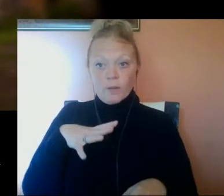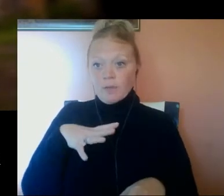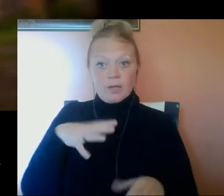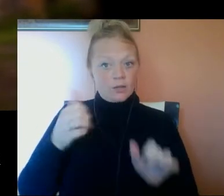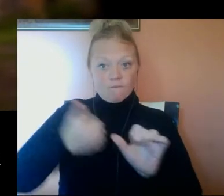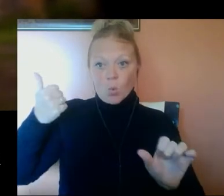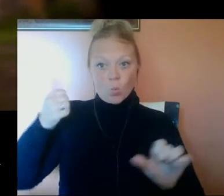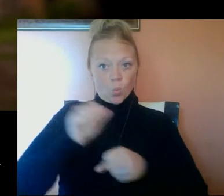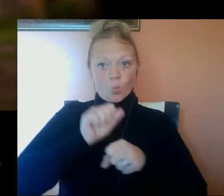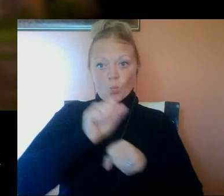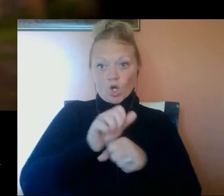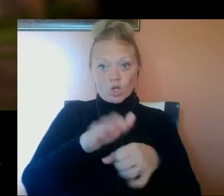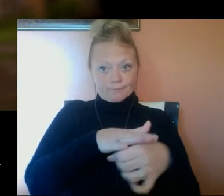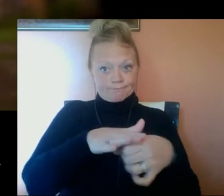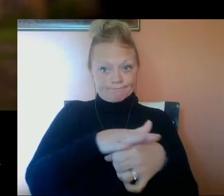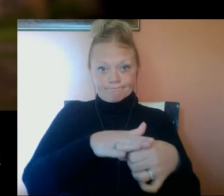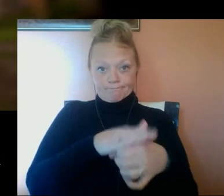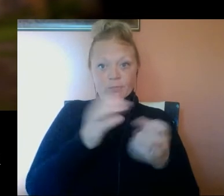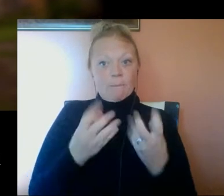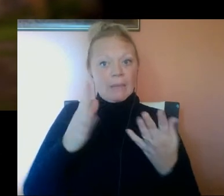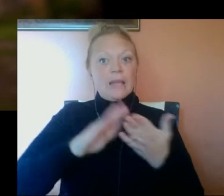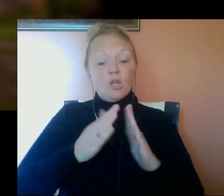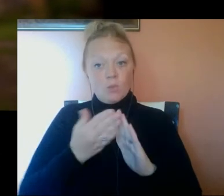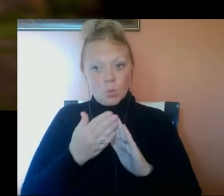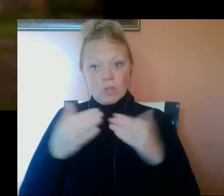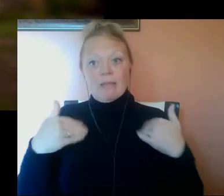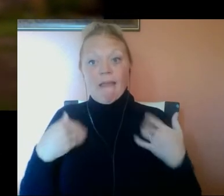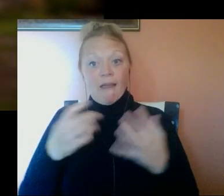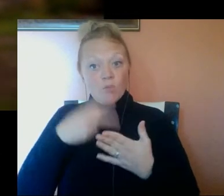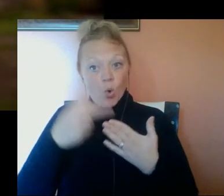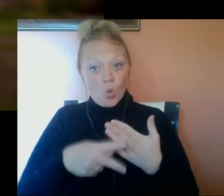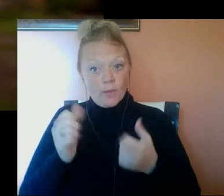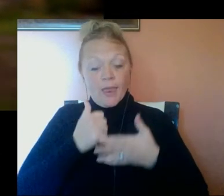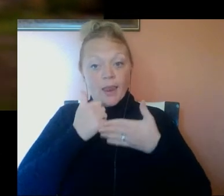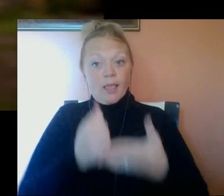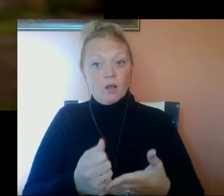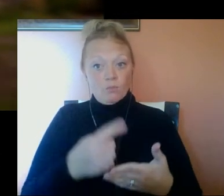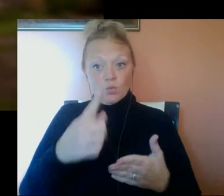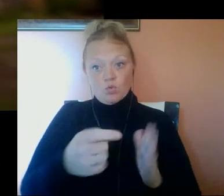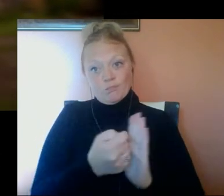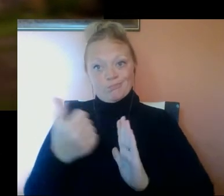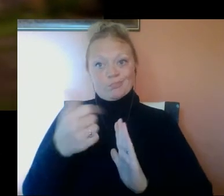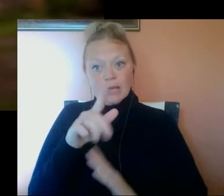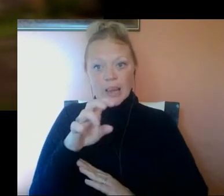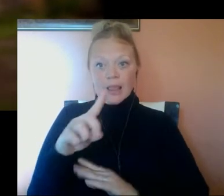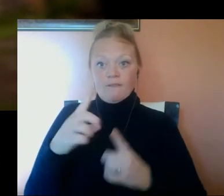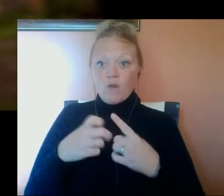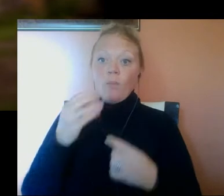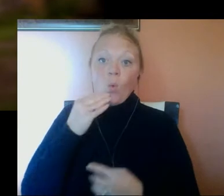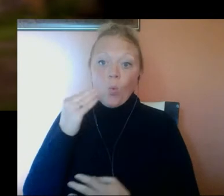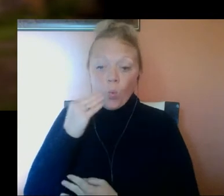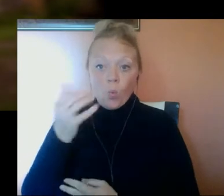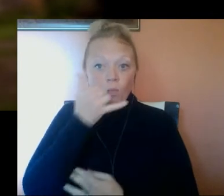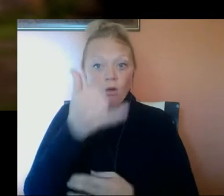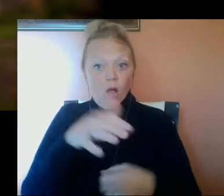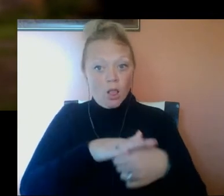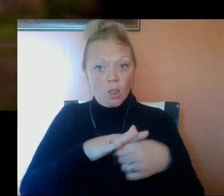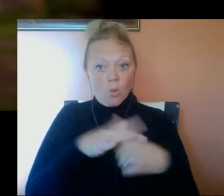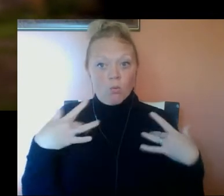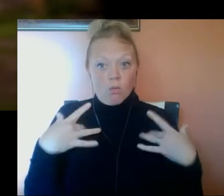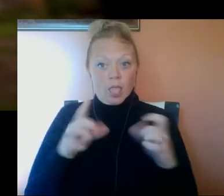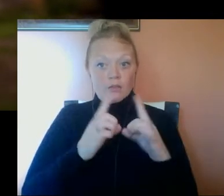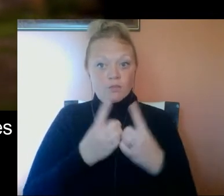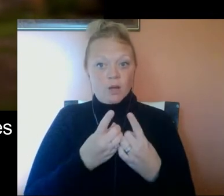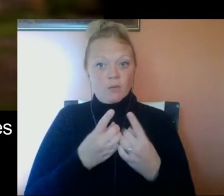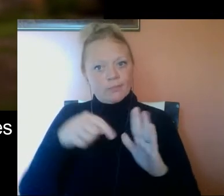pregnant women stay away from the work area. Many communities have programs that can help you remove lead from your home. Call your